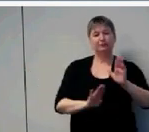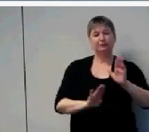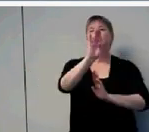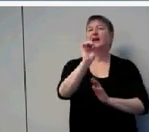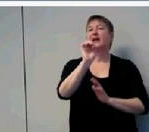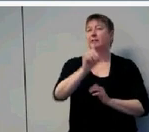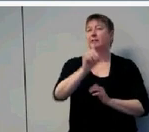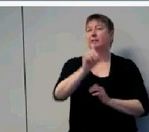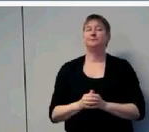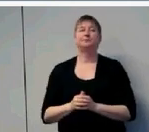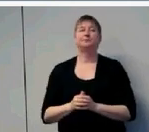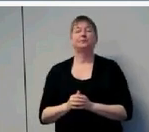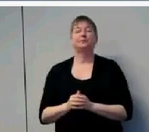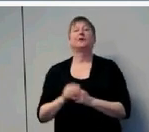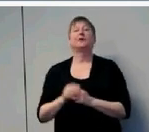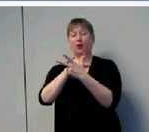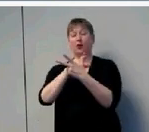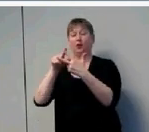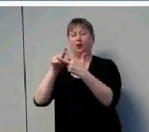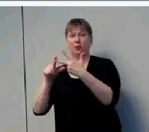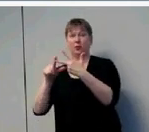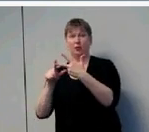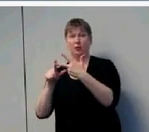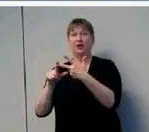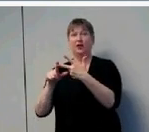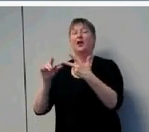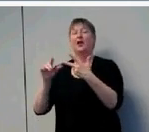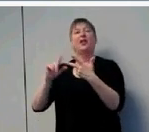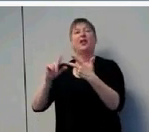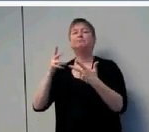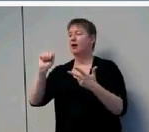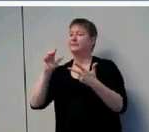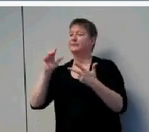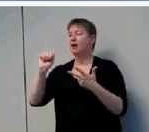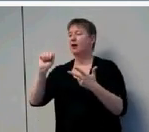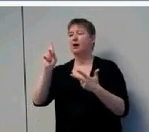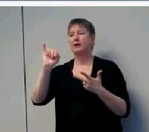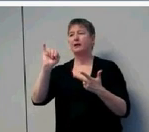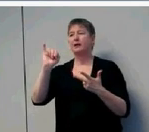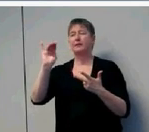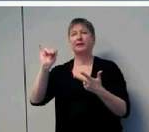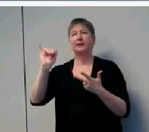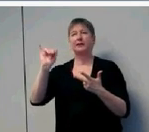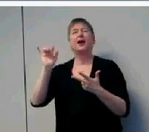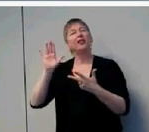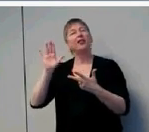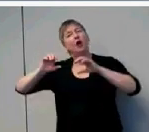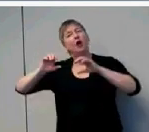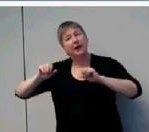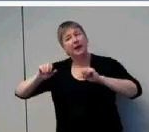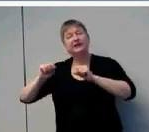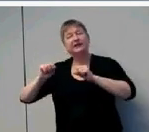include the child's audibility or how well they're able to hear spoken language with their